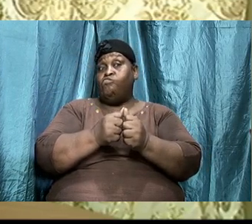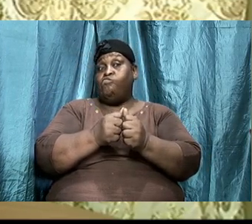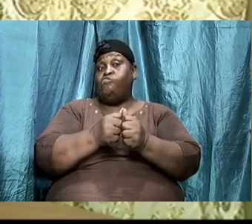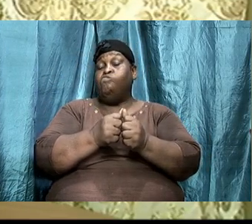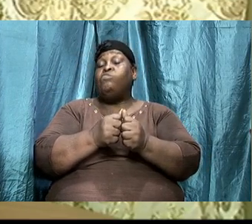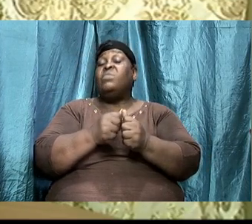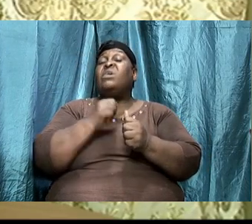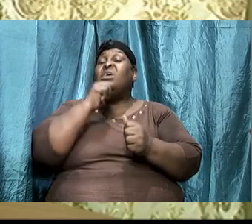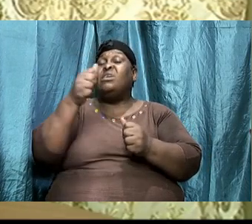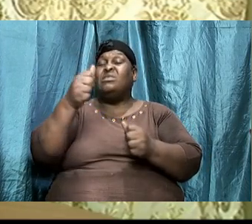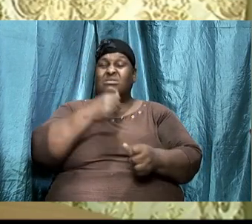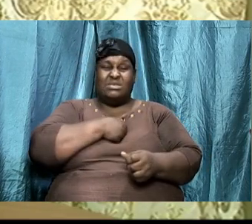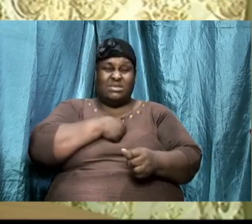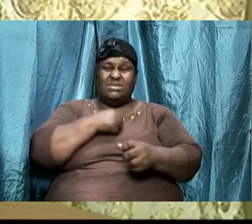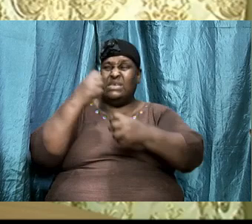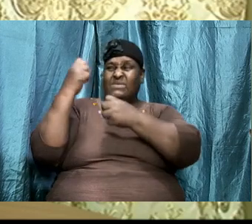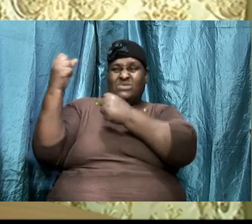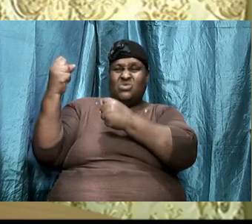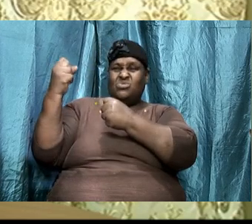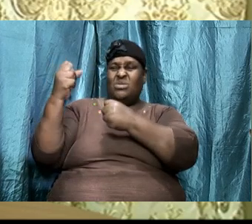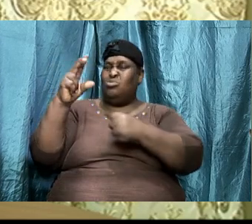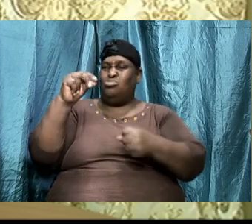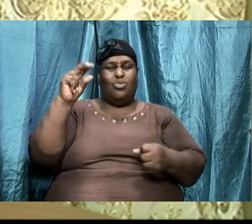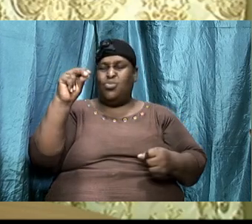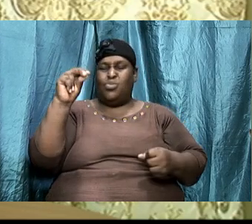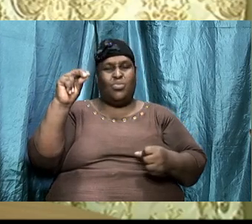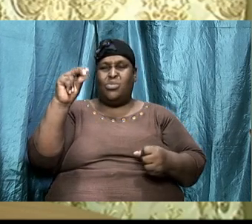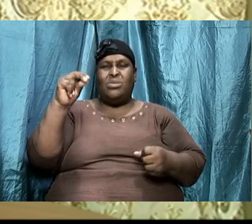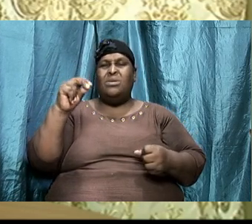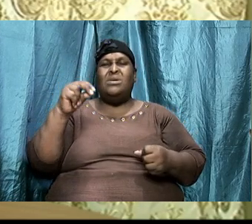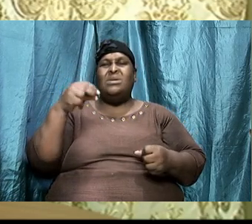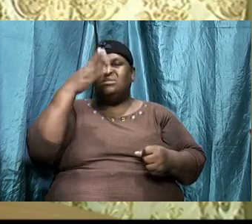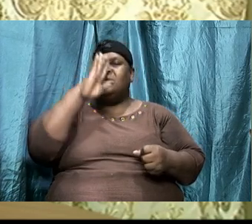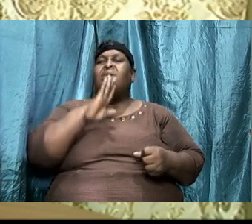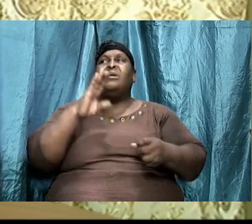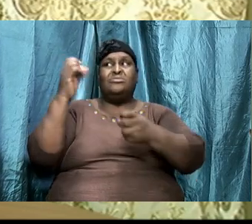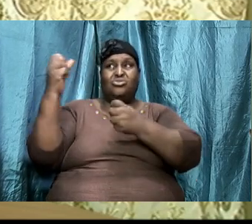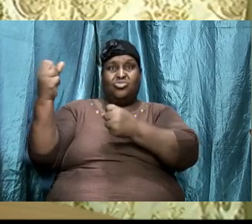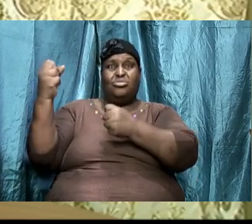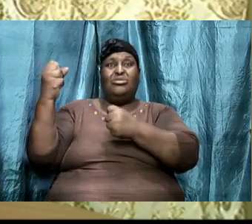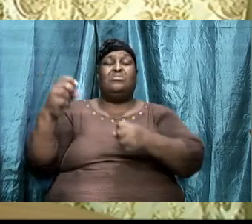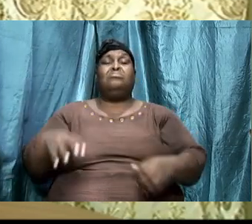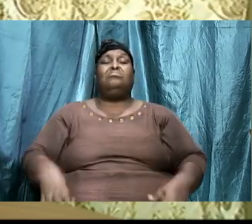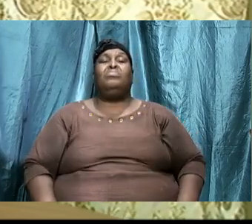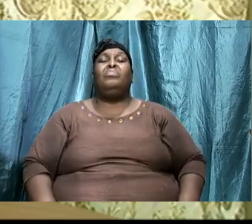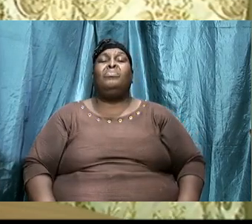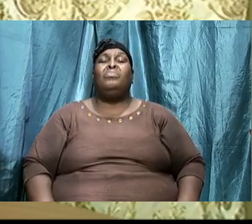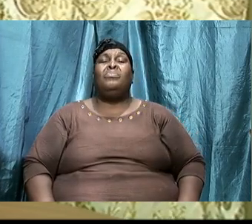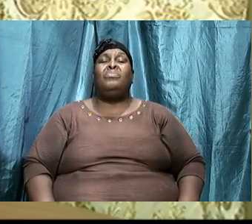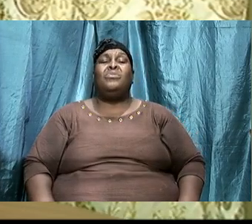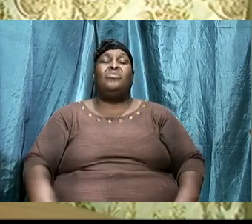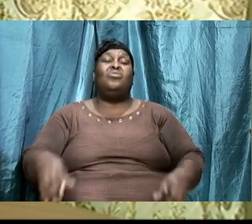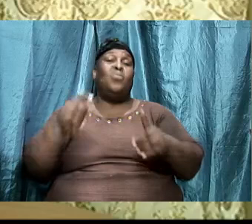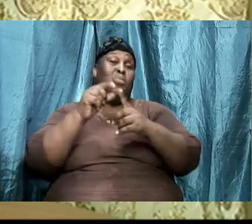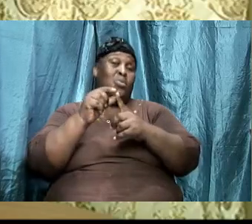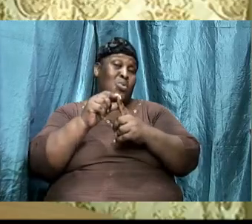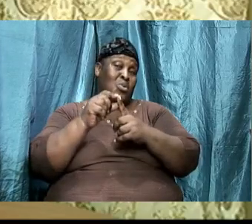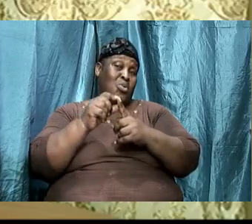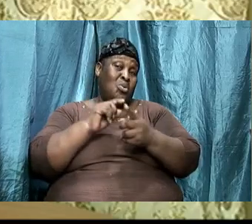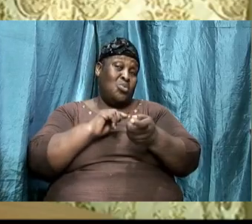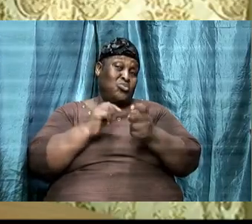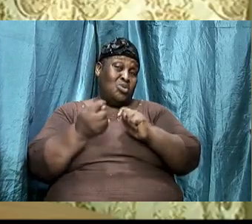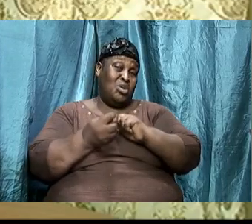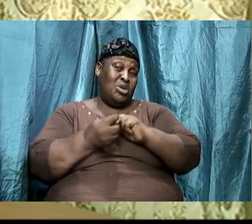not of ourselves it is of God. The word that is translated